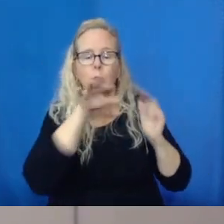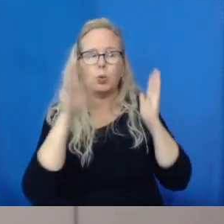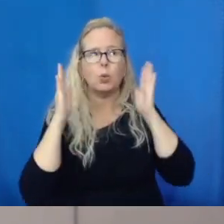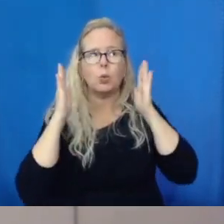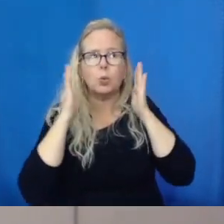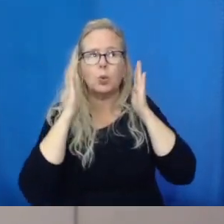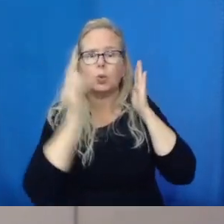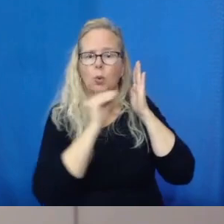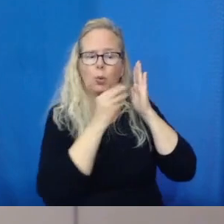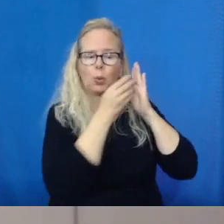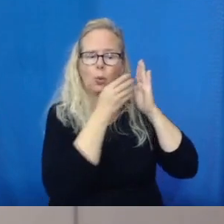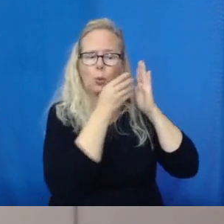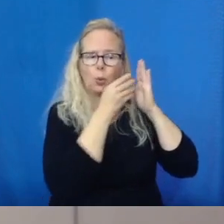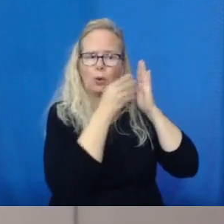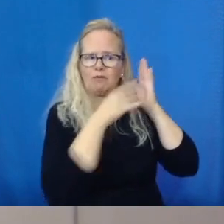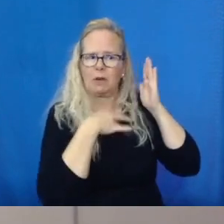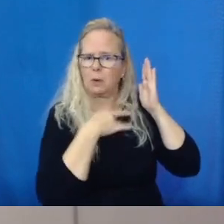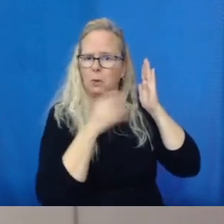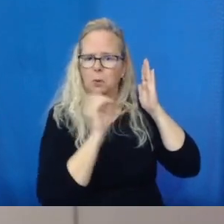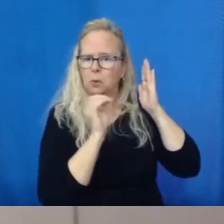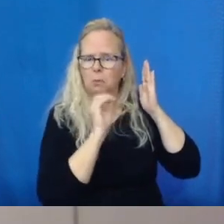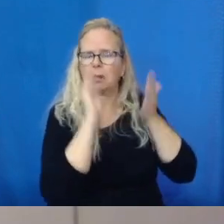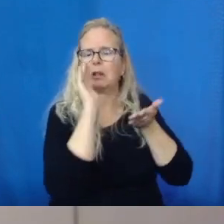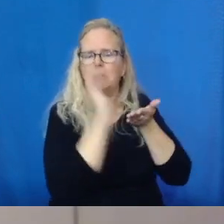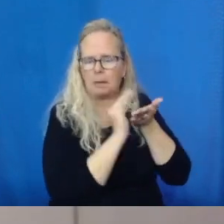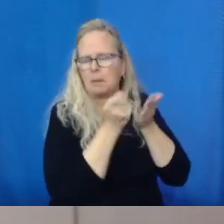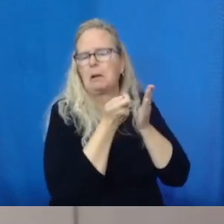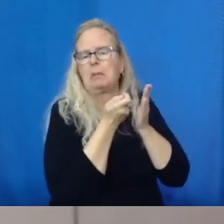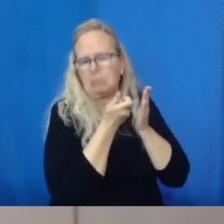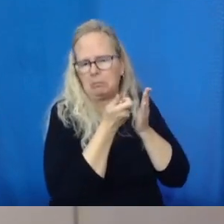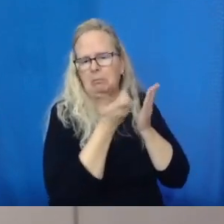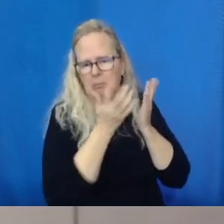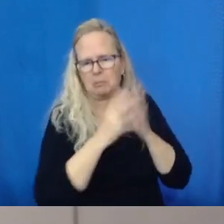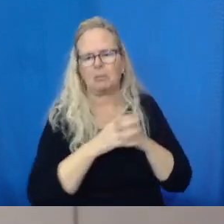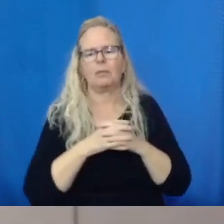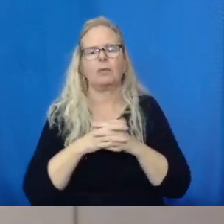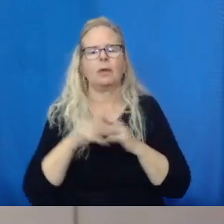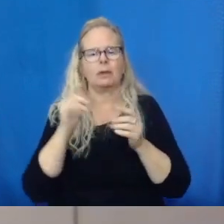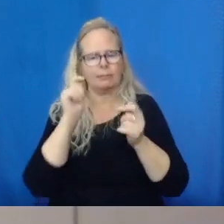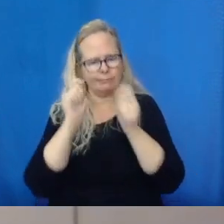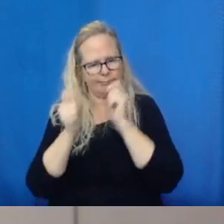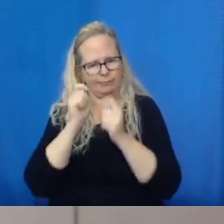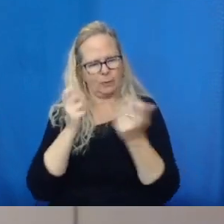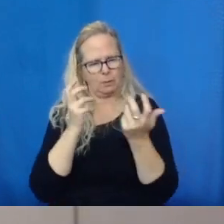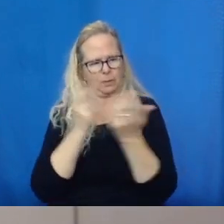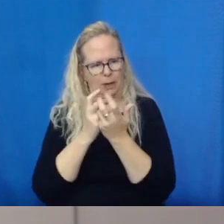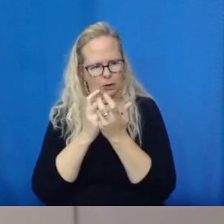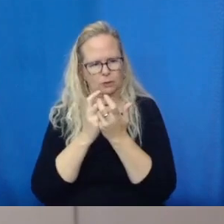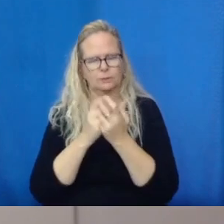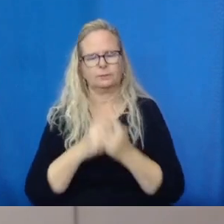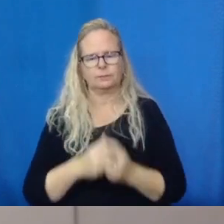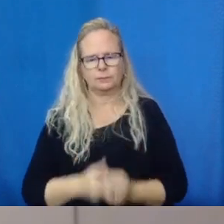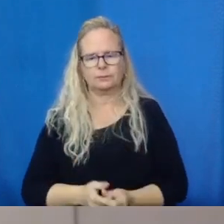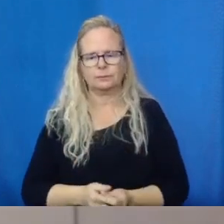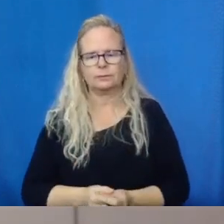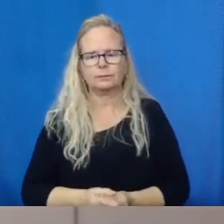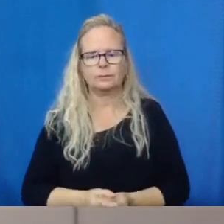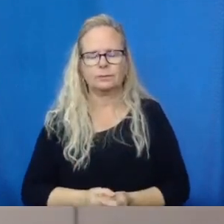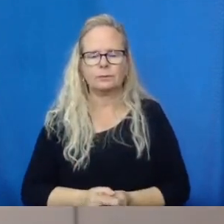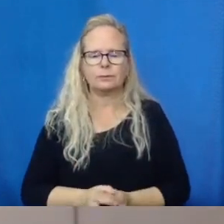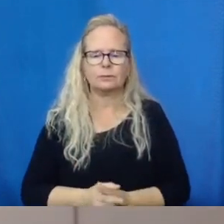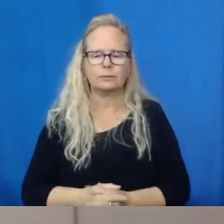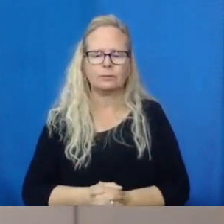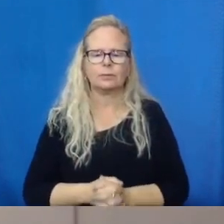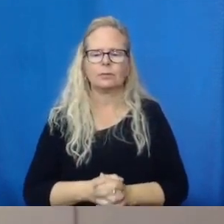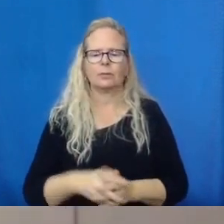To fit it better. And then the other thing is, I would choose not this one, because this one's too thick. So I have way too many layers